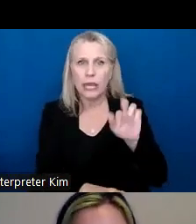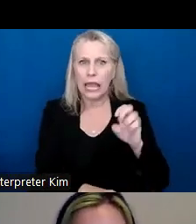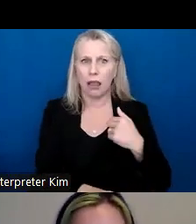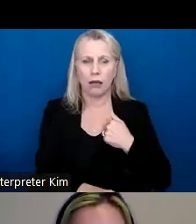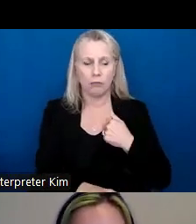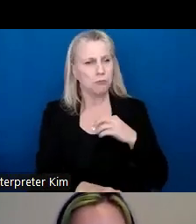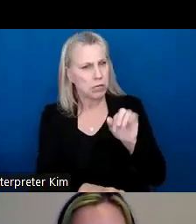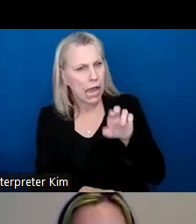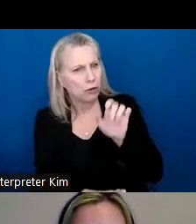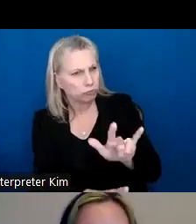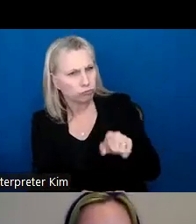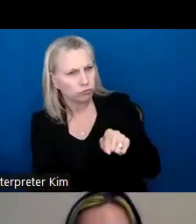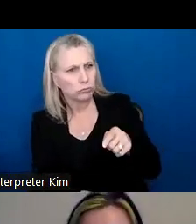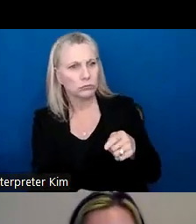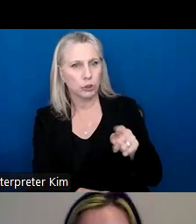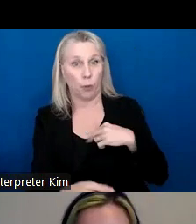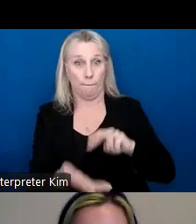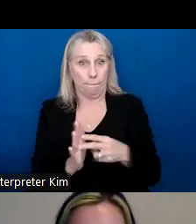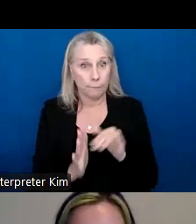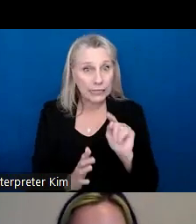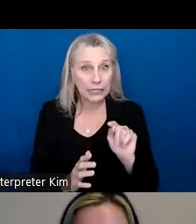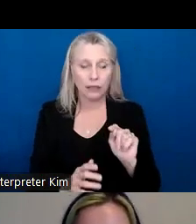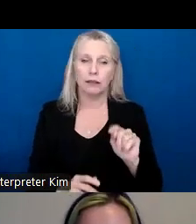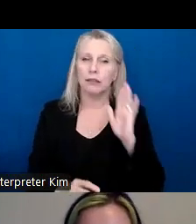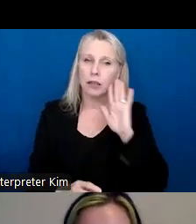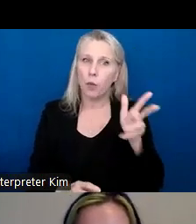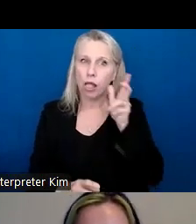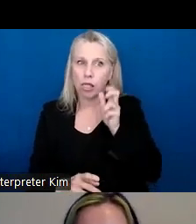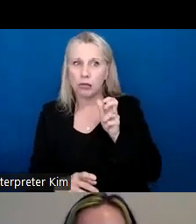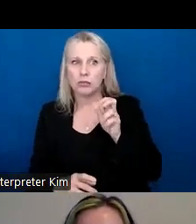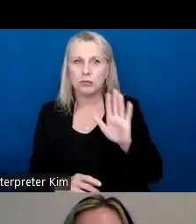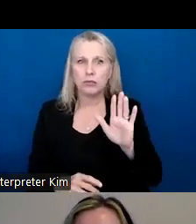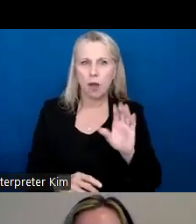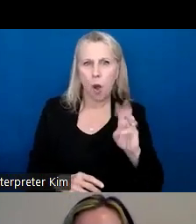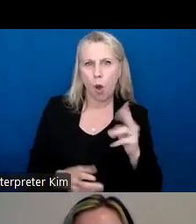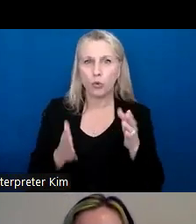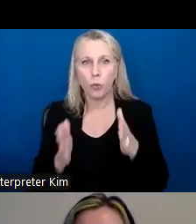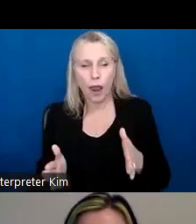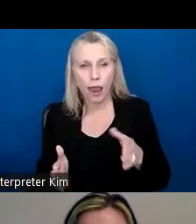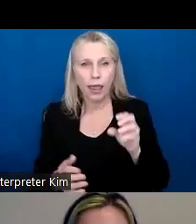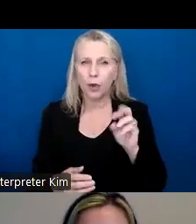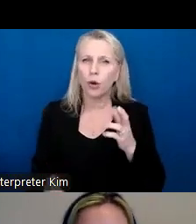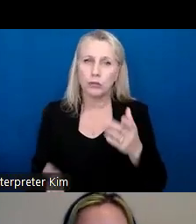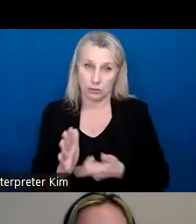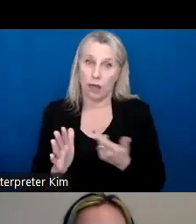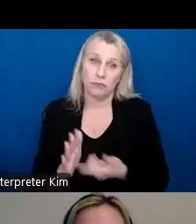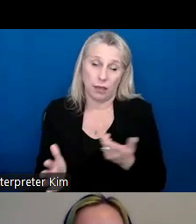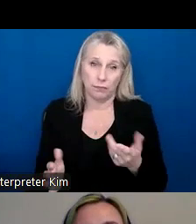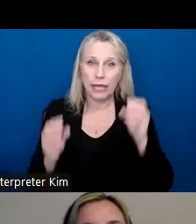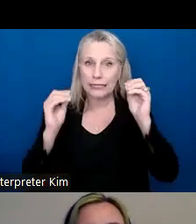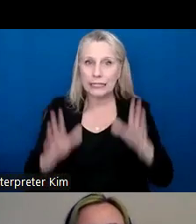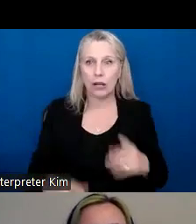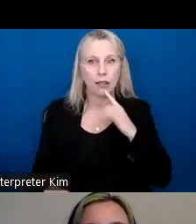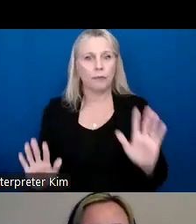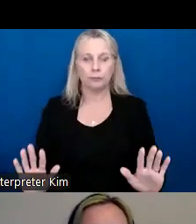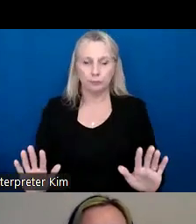it, they will listen to you, whether it's in their own way or, um, you know, sometimes I'll have teachers and they're like,